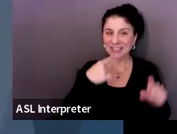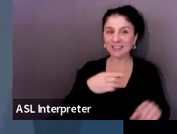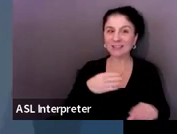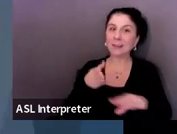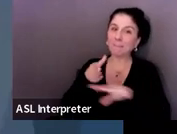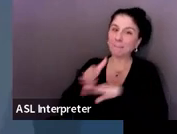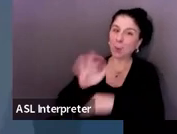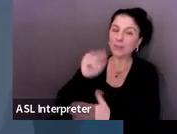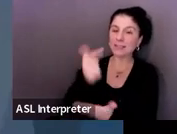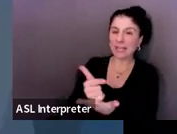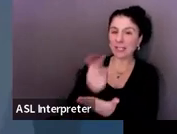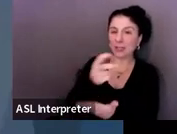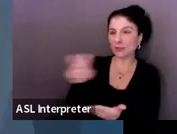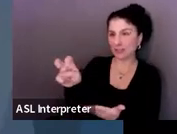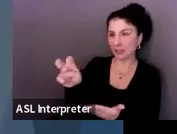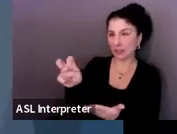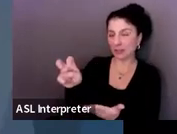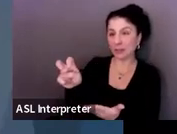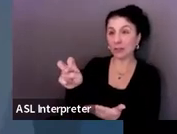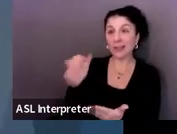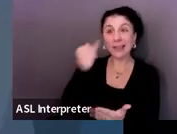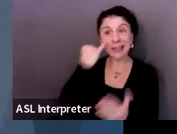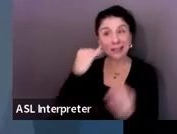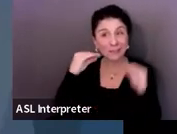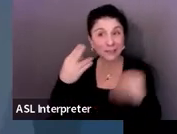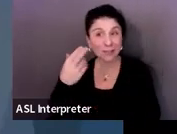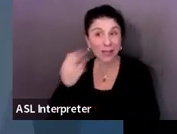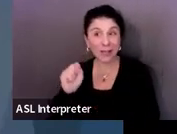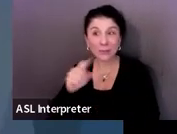probably be checked every single time, just get into that habit.